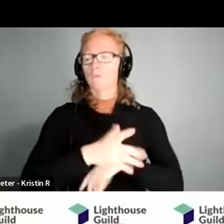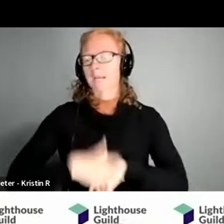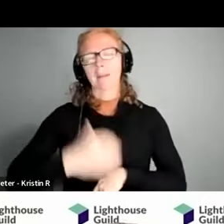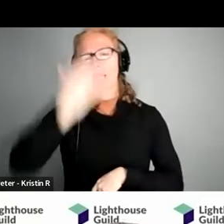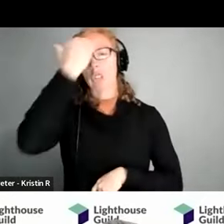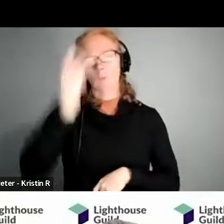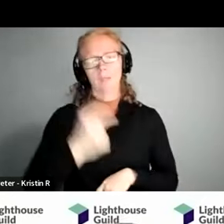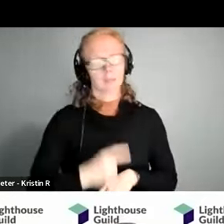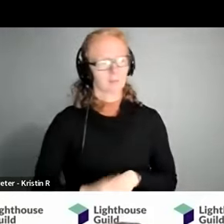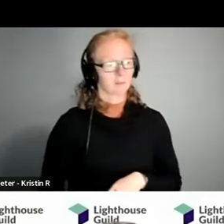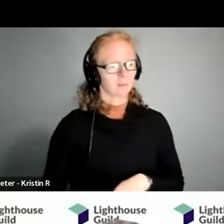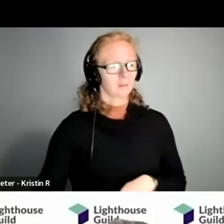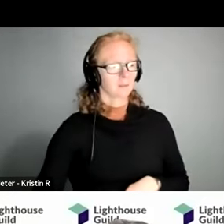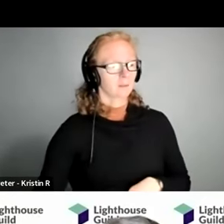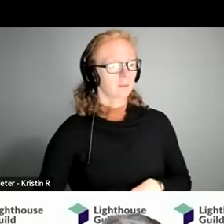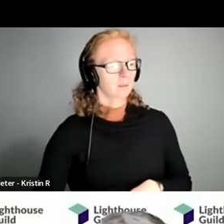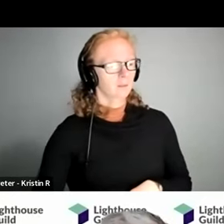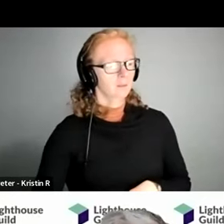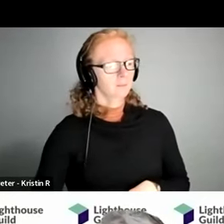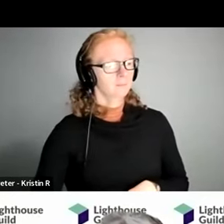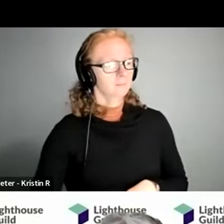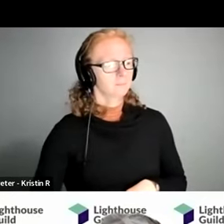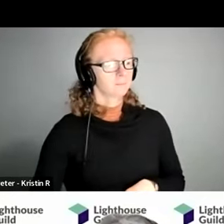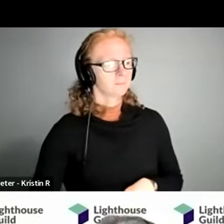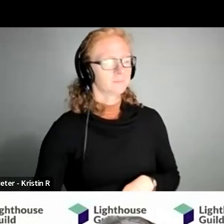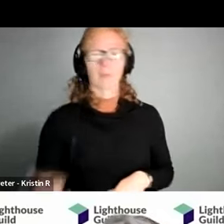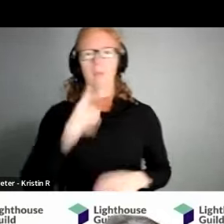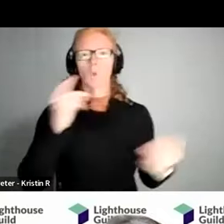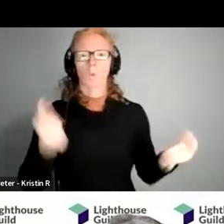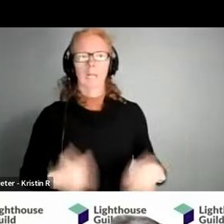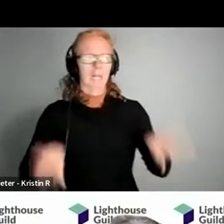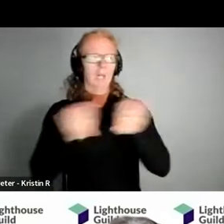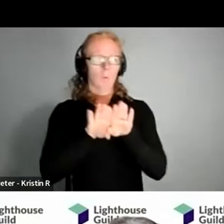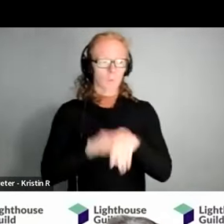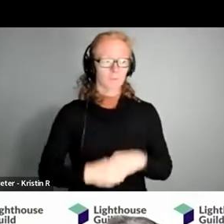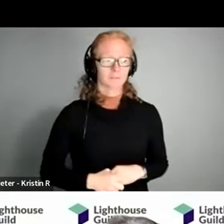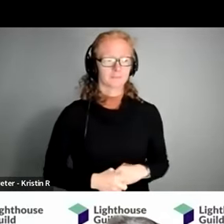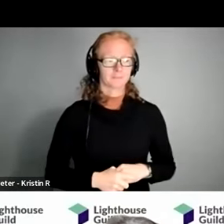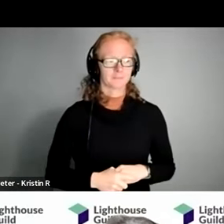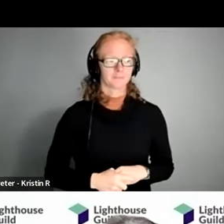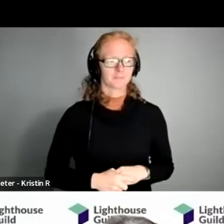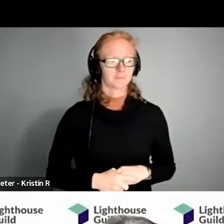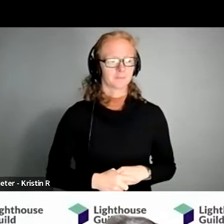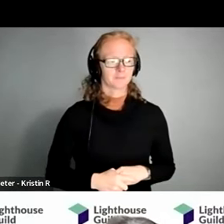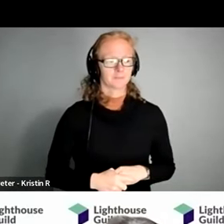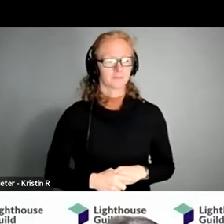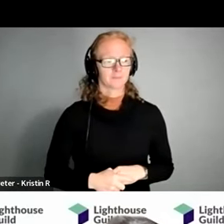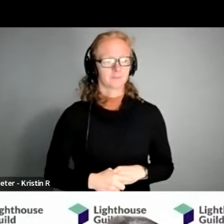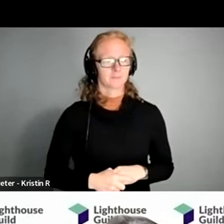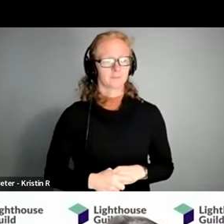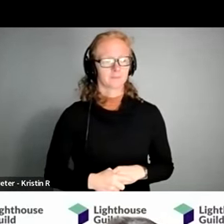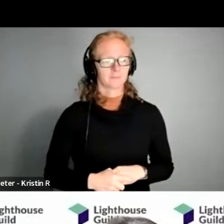would have way too many questions so i'm now going to quickly close us up i want to thank everyone who participated today